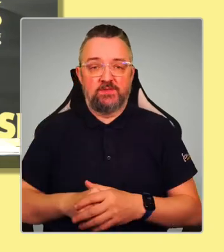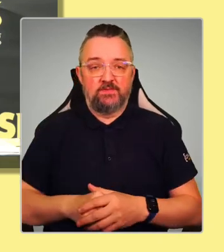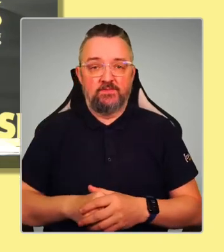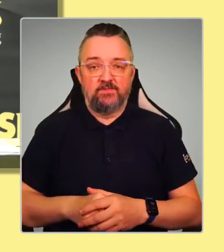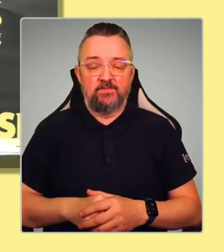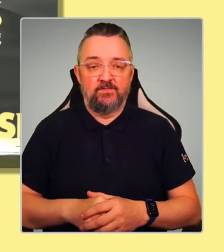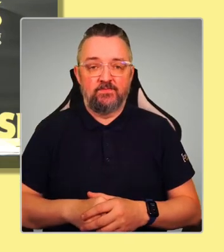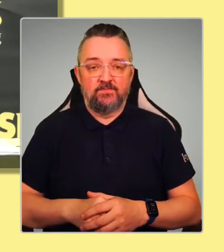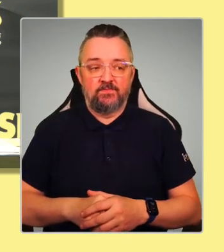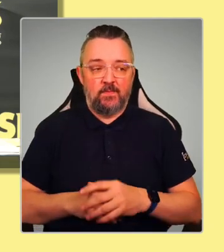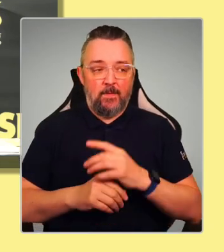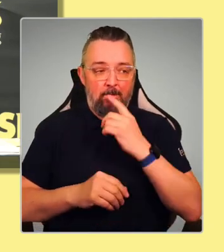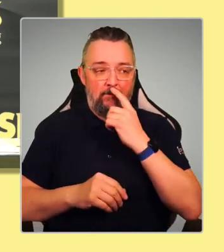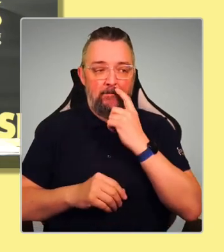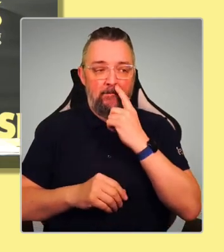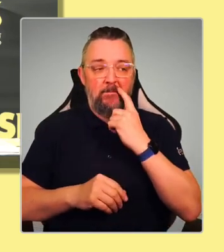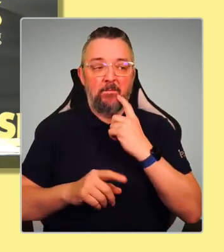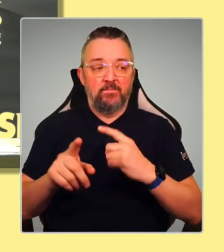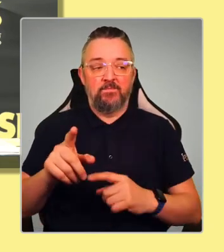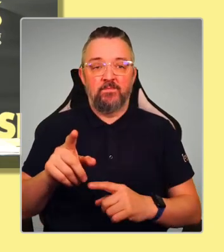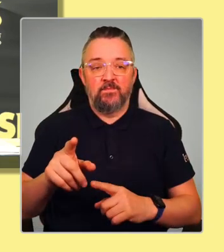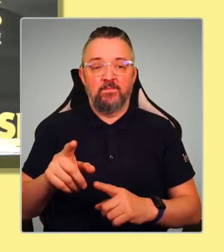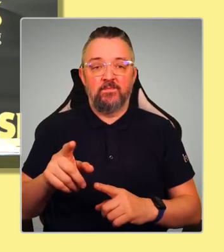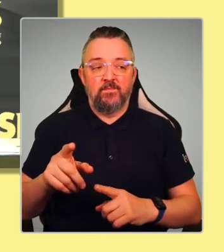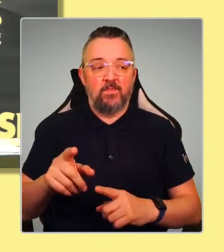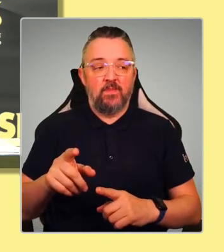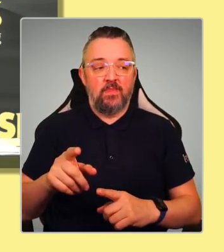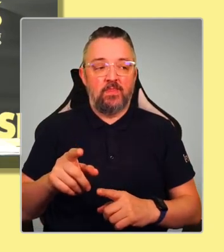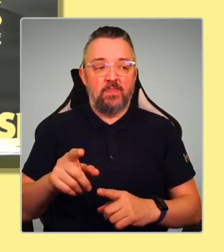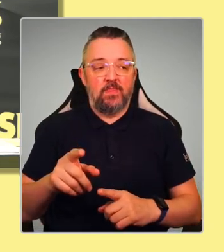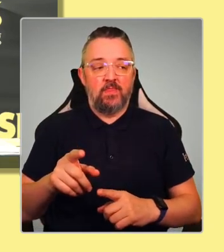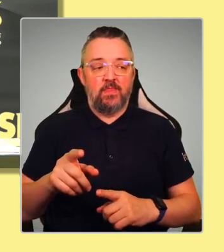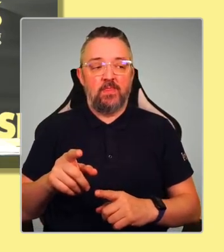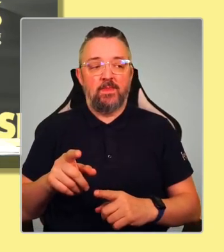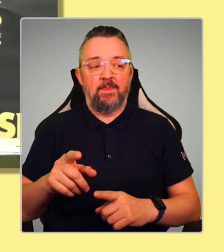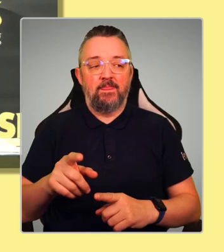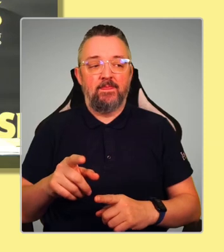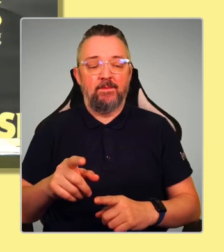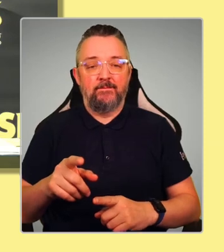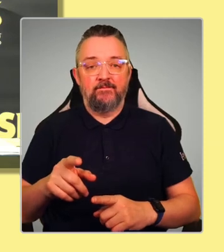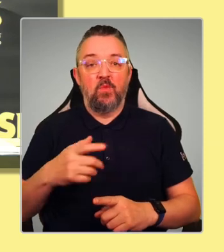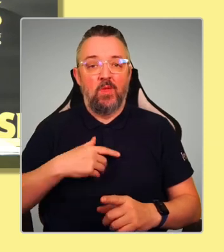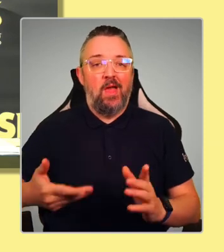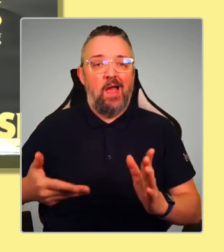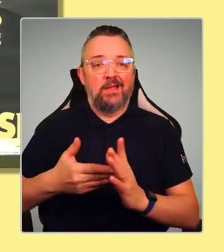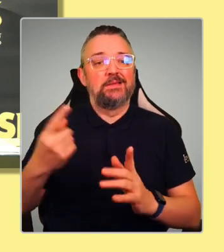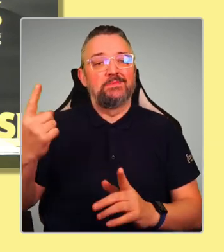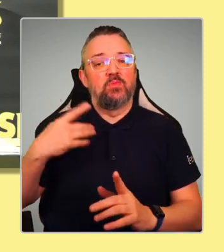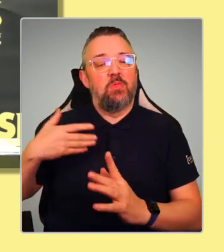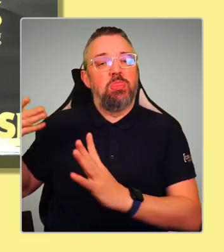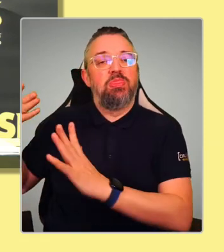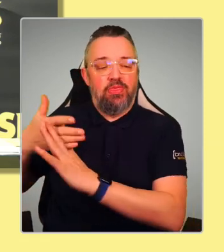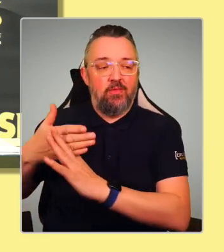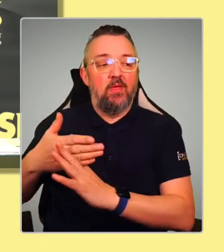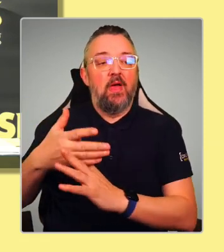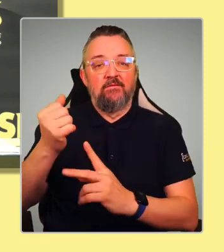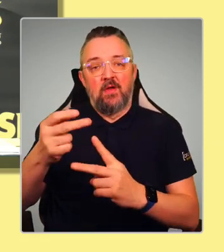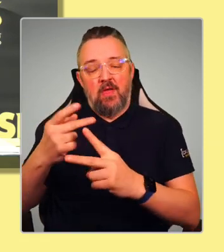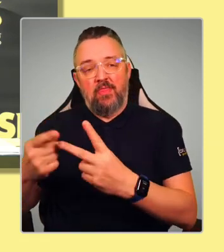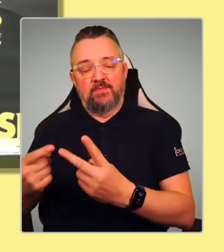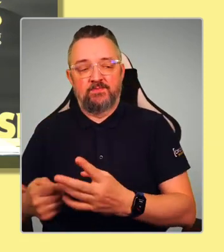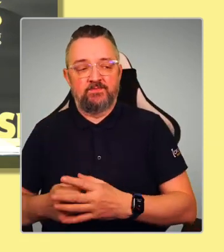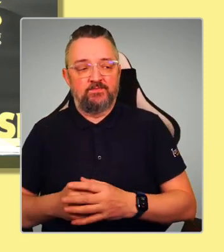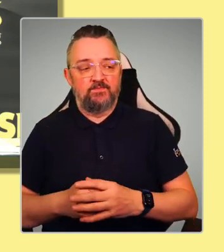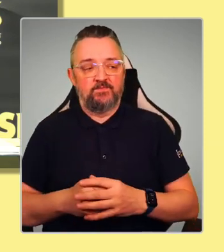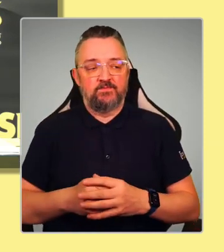So, can I just, let me just finish one just hold on, yeah, and let Ash finish. And then we've got others who want to take questions as well. So